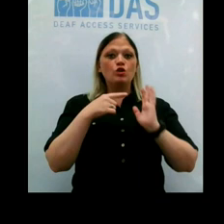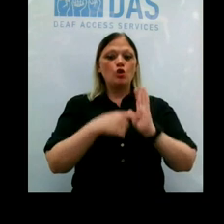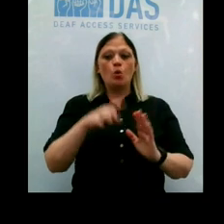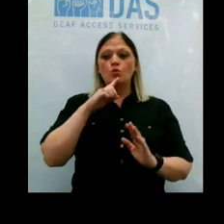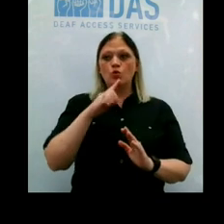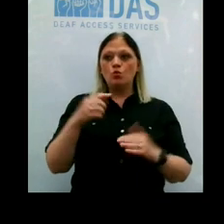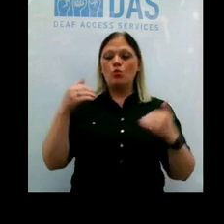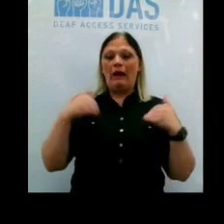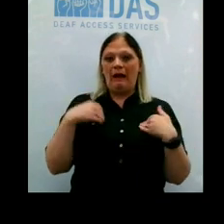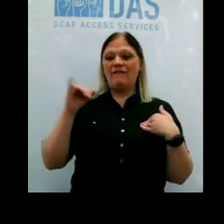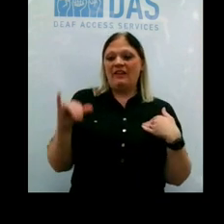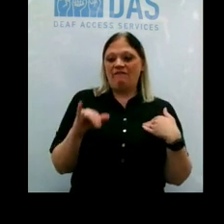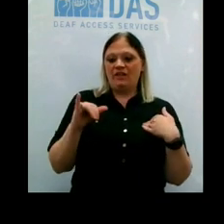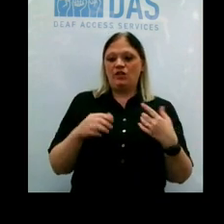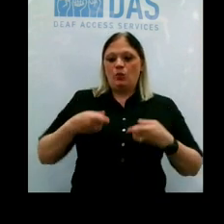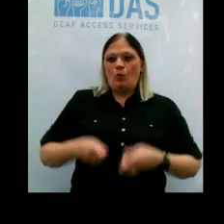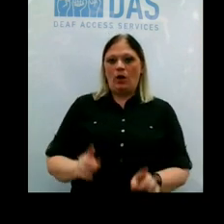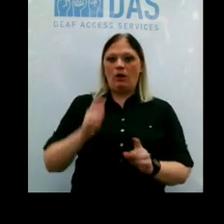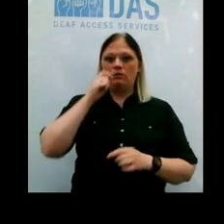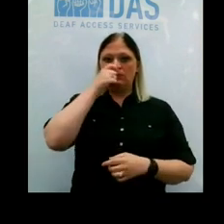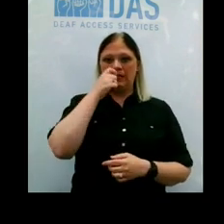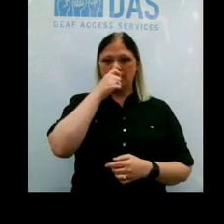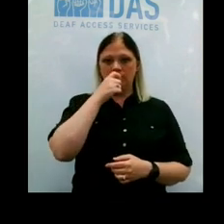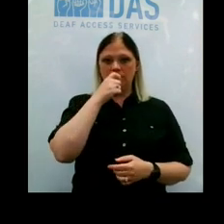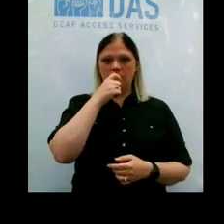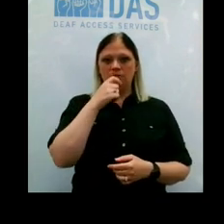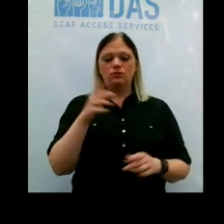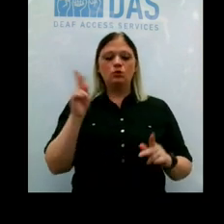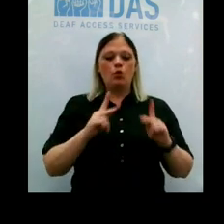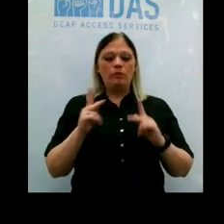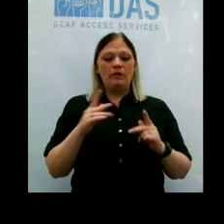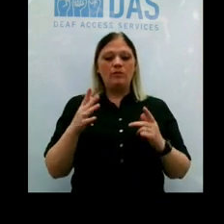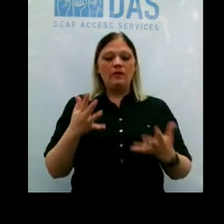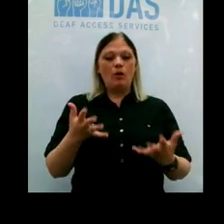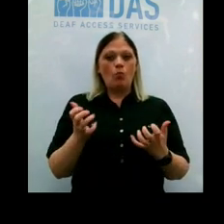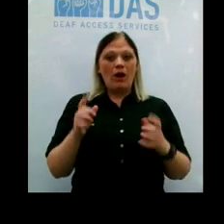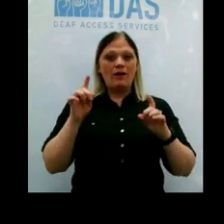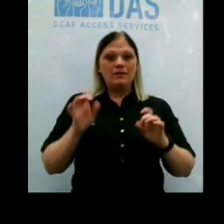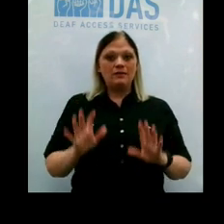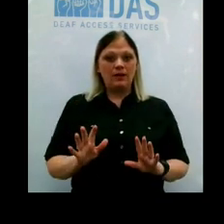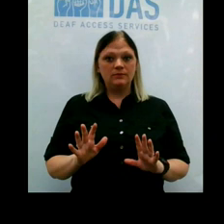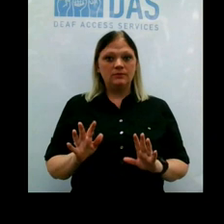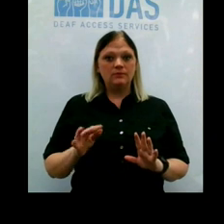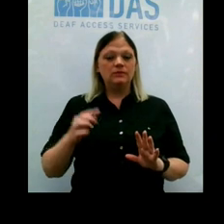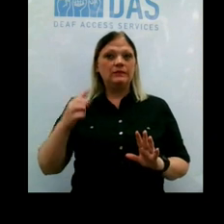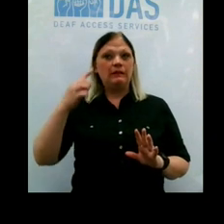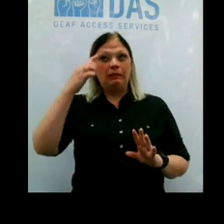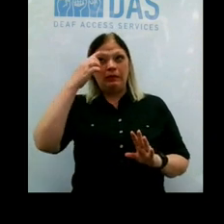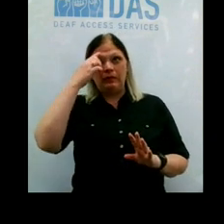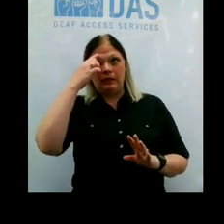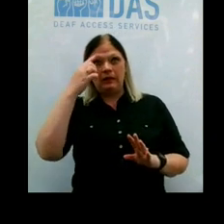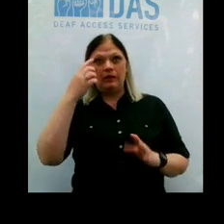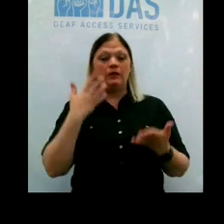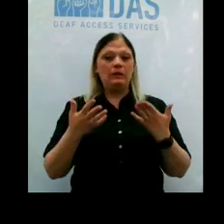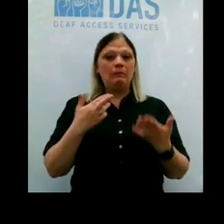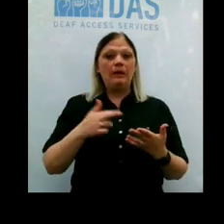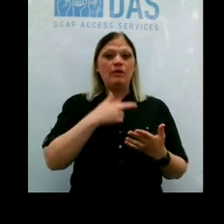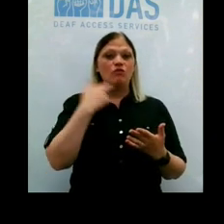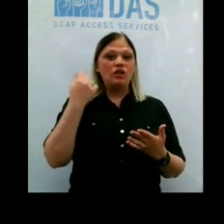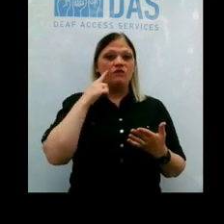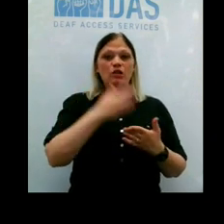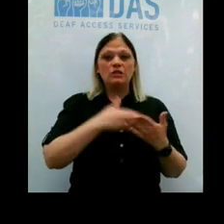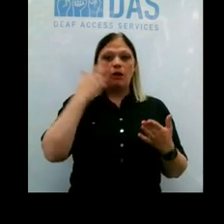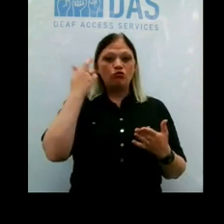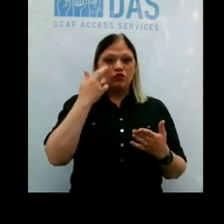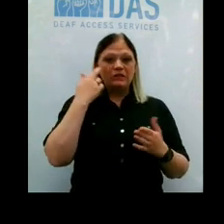nose swab was collected. So for people that want to get this test, that they think that they may have been at risk for some reason,